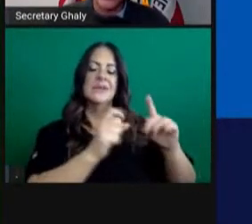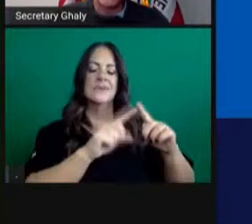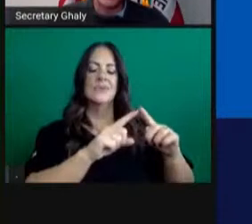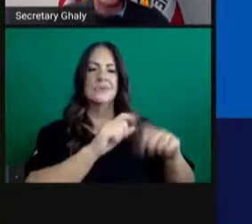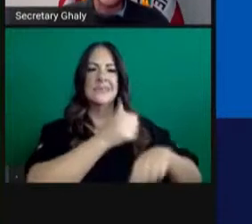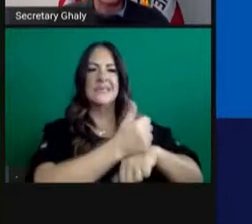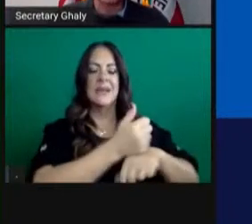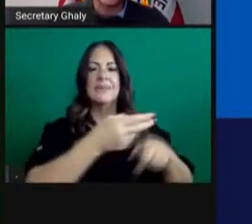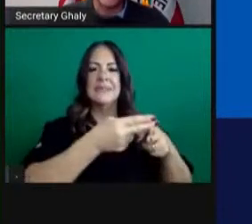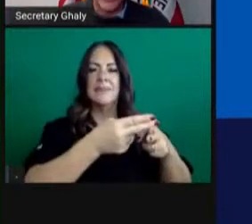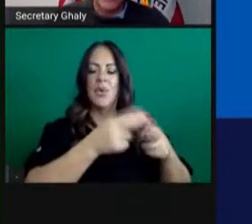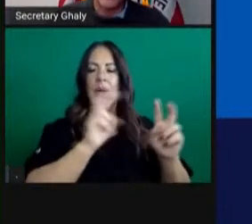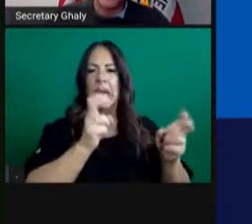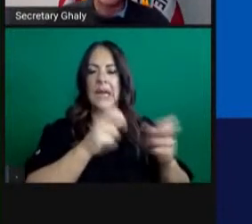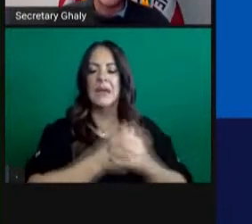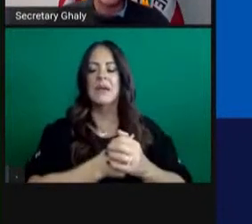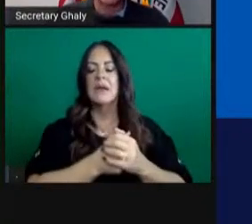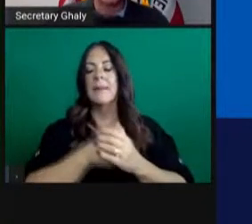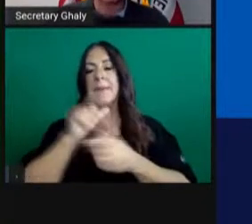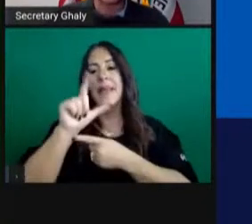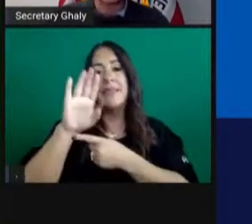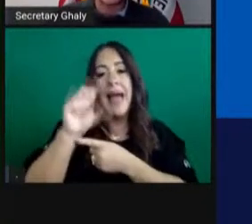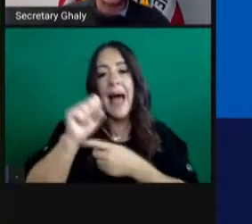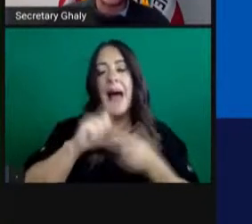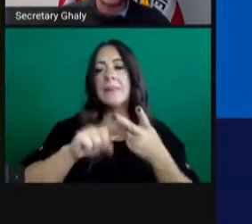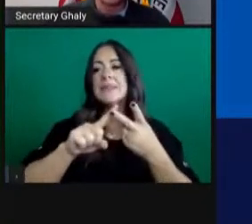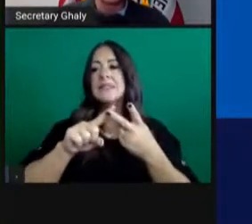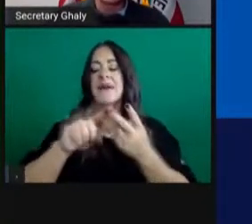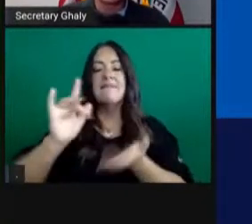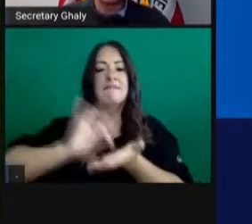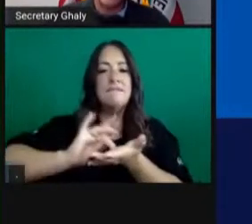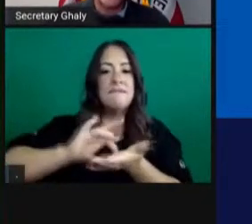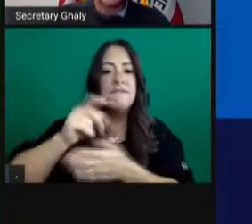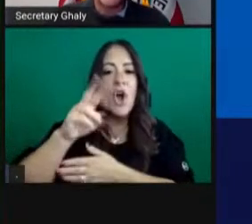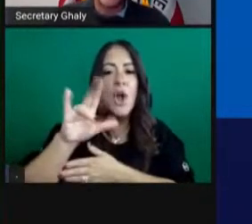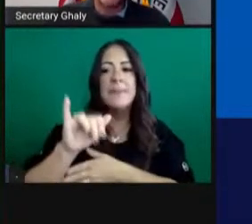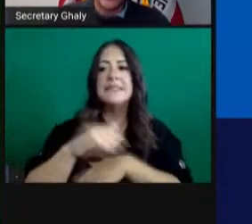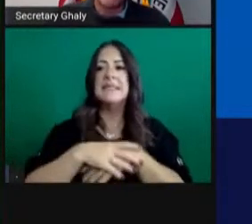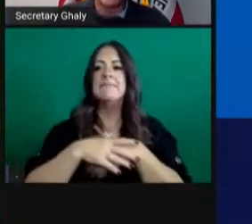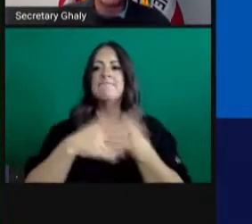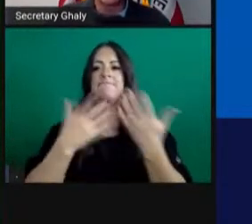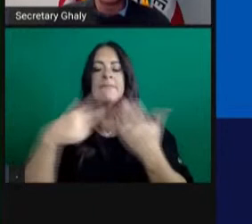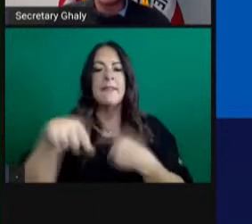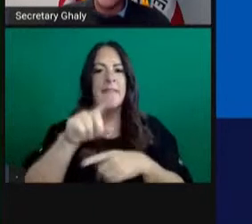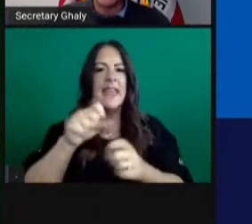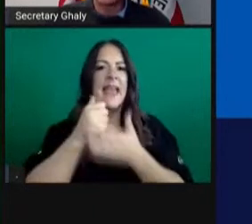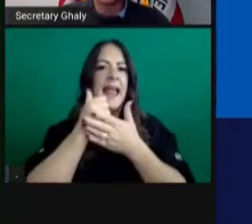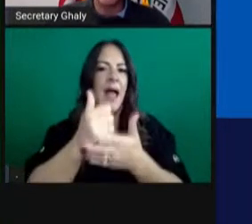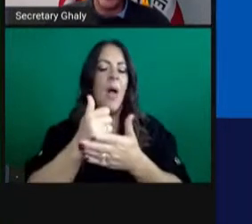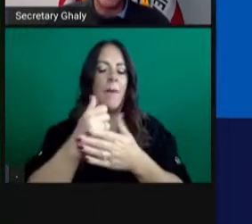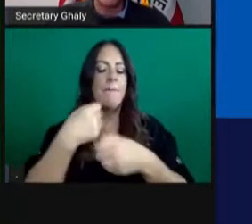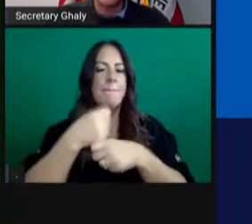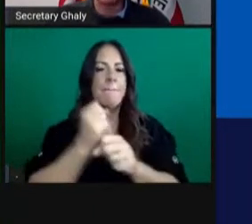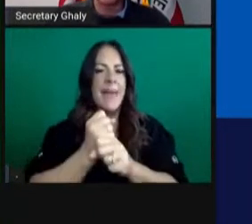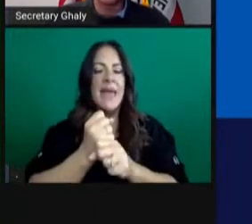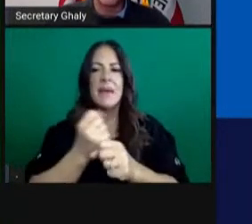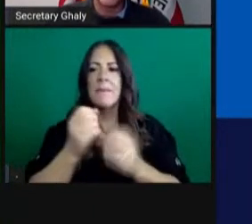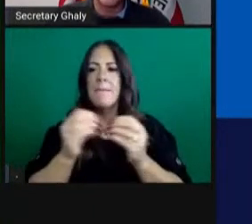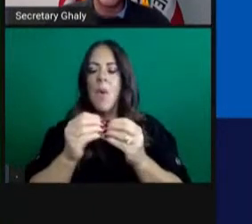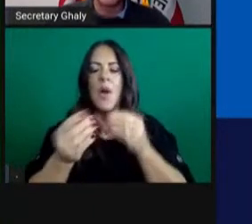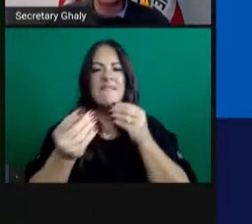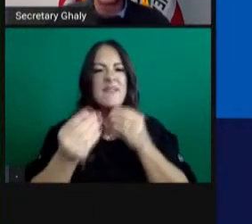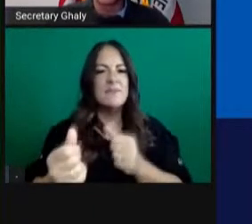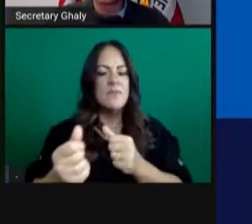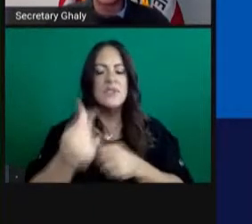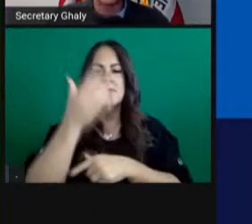the pharmacies are, that's where the labs are, that's where the personnel are that can make care happen better, smarter, and